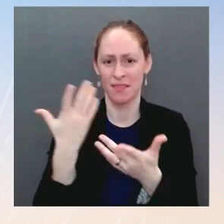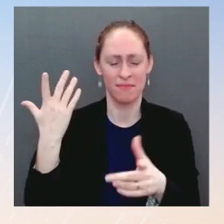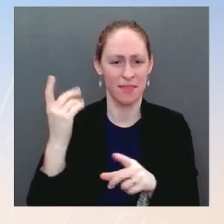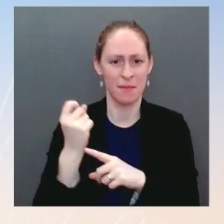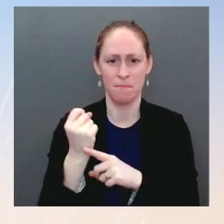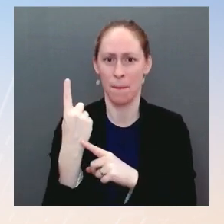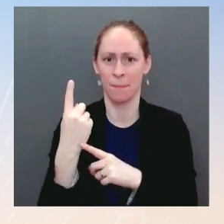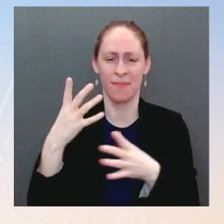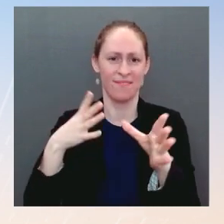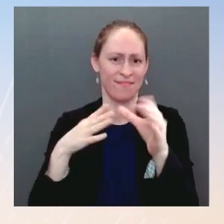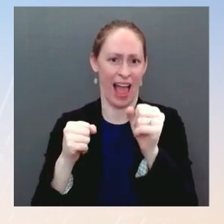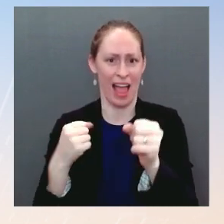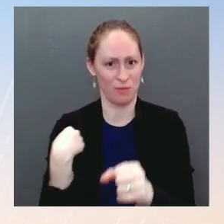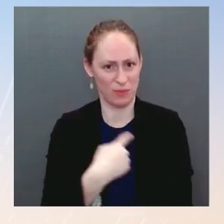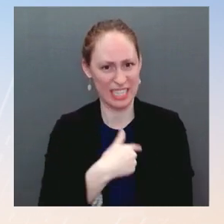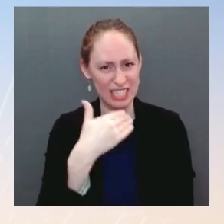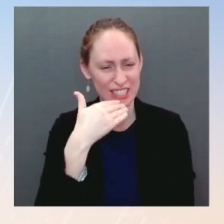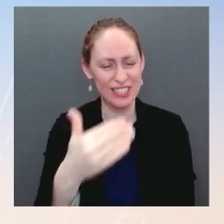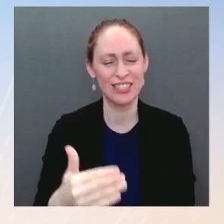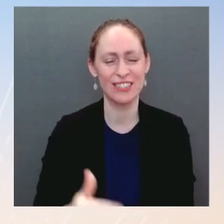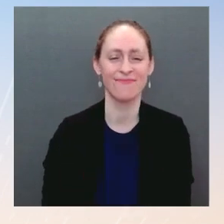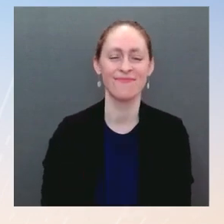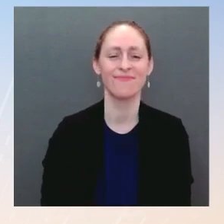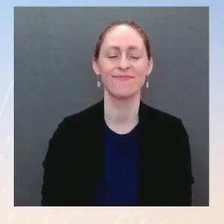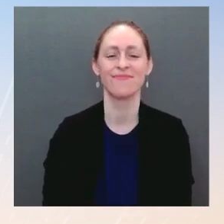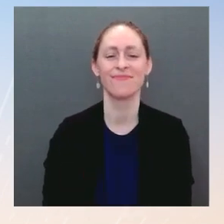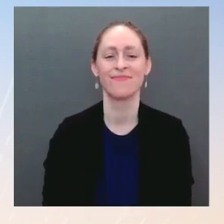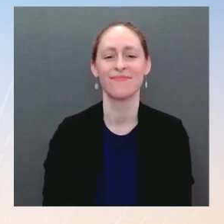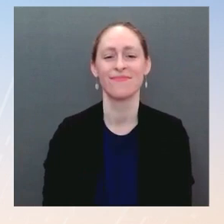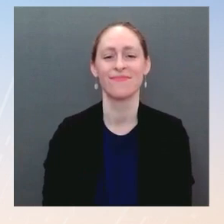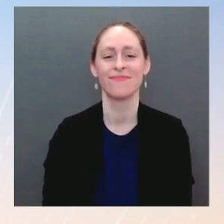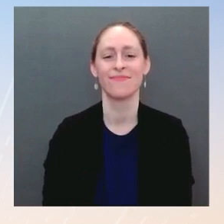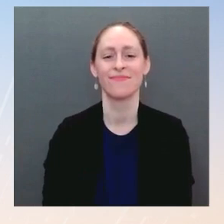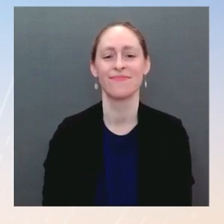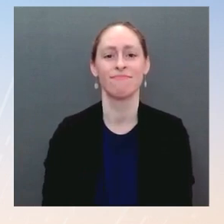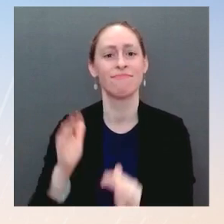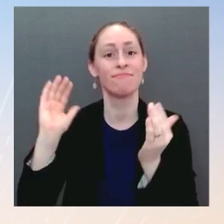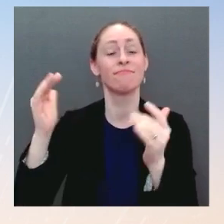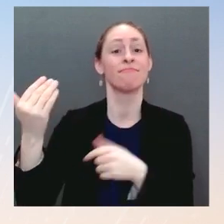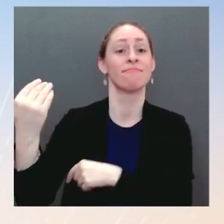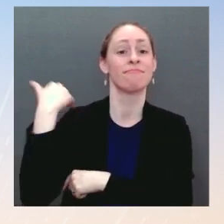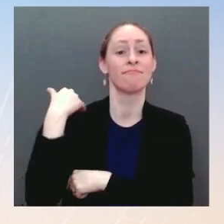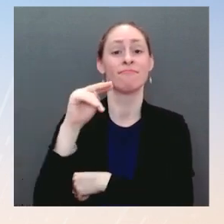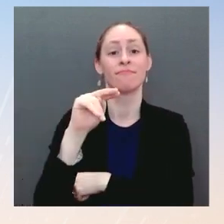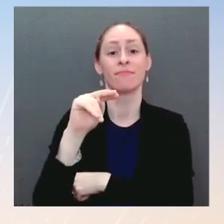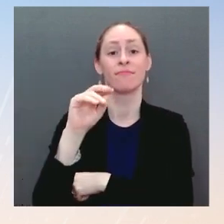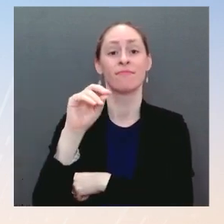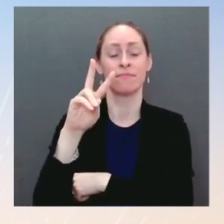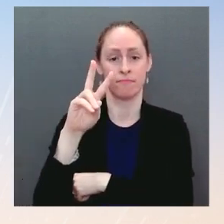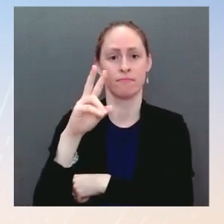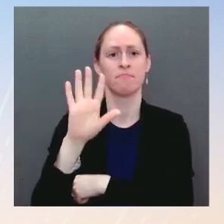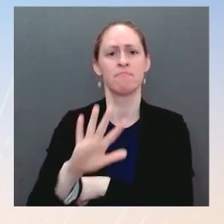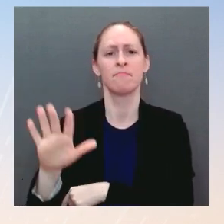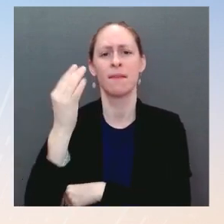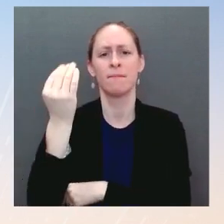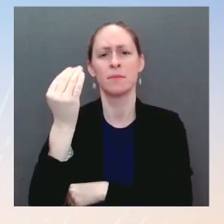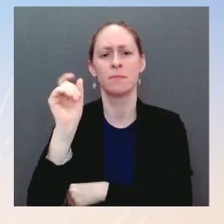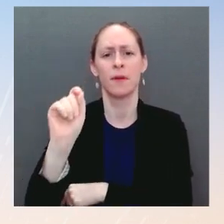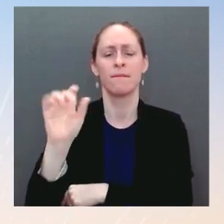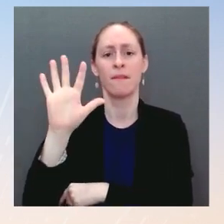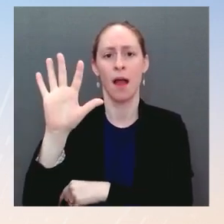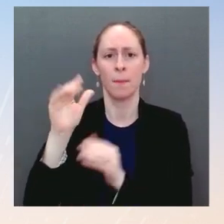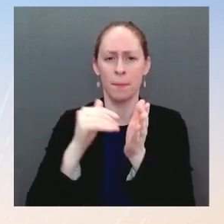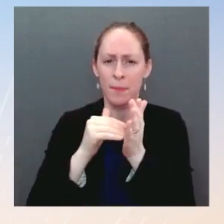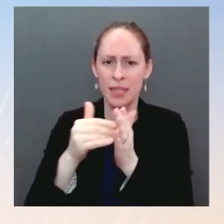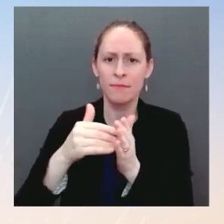note that since November 1st, 14.5 million Americans have signed up for quality, affordable healthcare, including more than 10 million